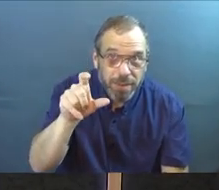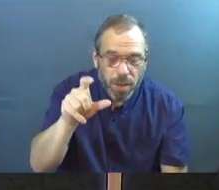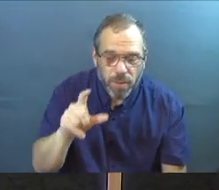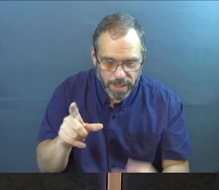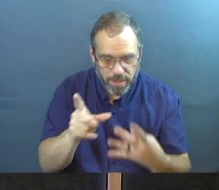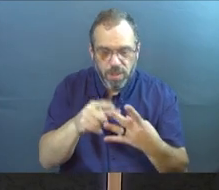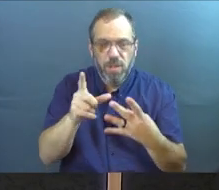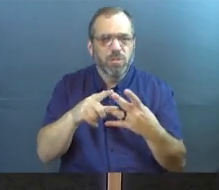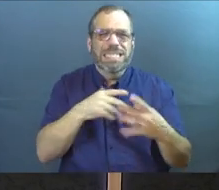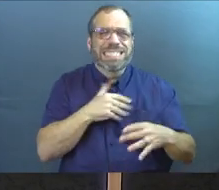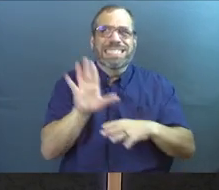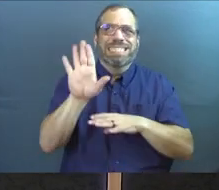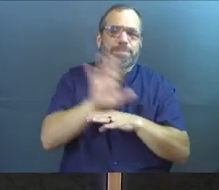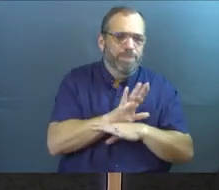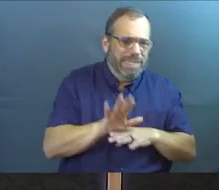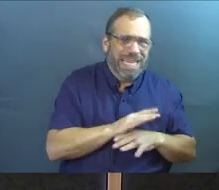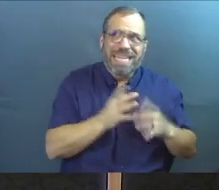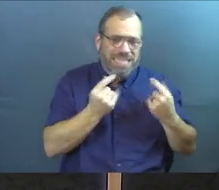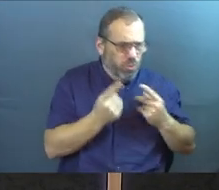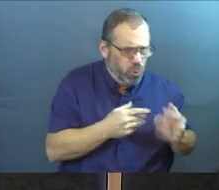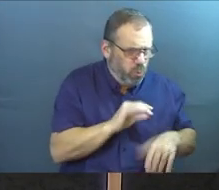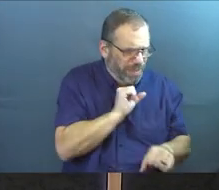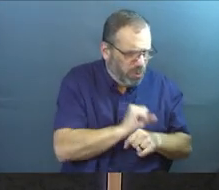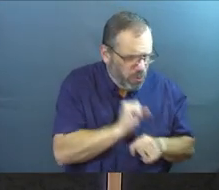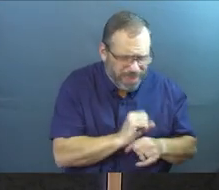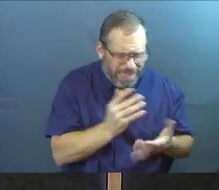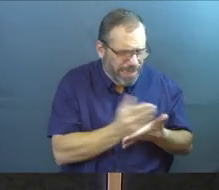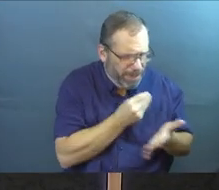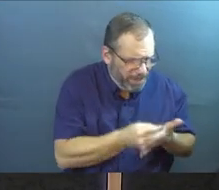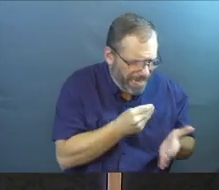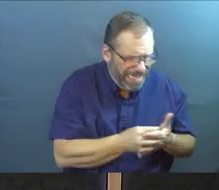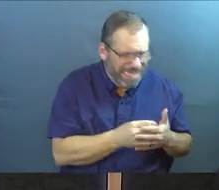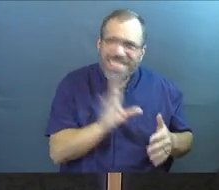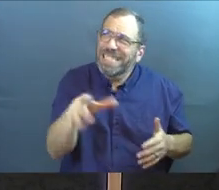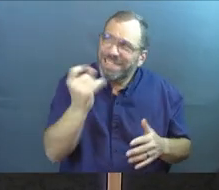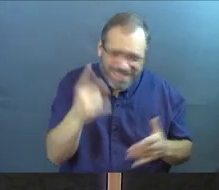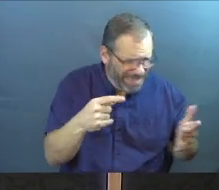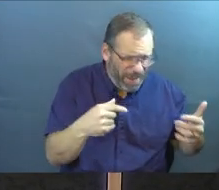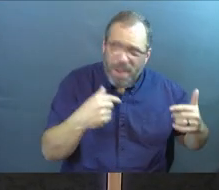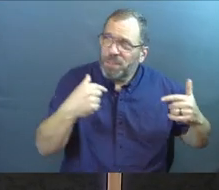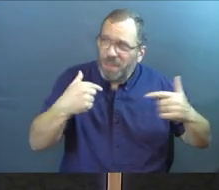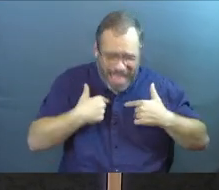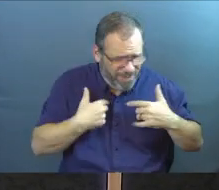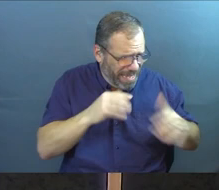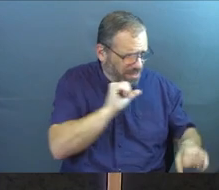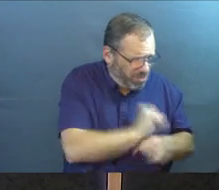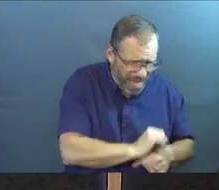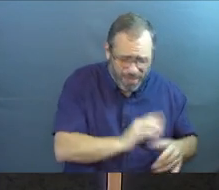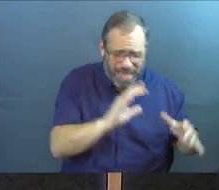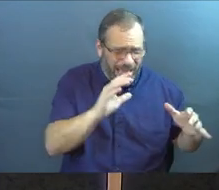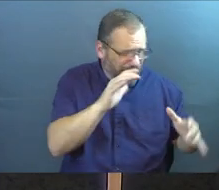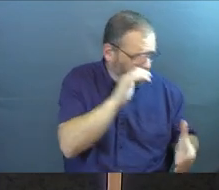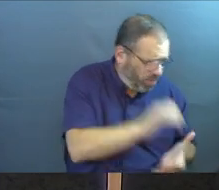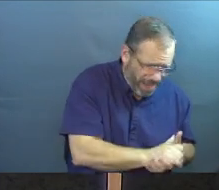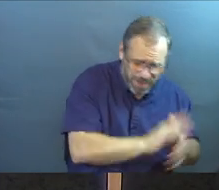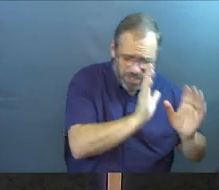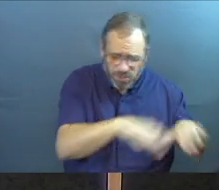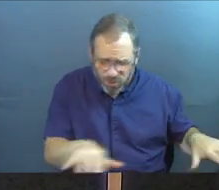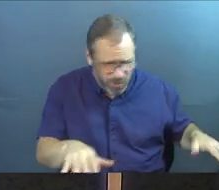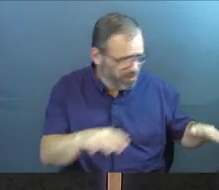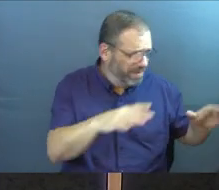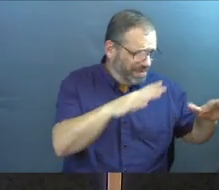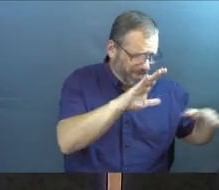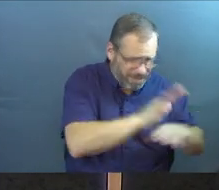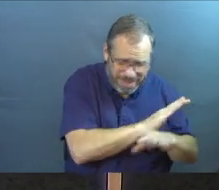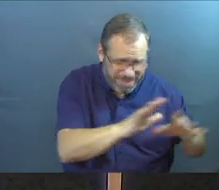Next reason is I'm too busy. I've got too much going on. Don't you understand, God, that I've got a job and I've got a spouse and I've got